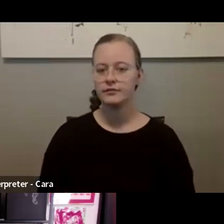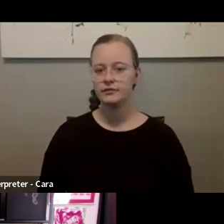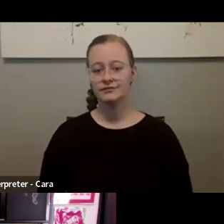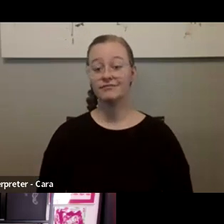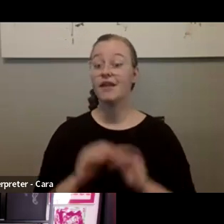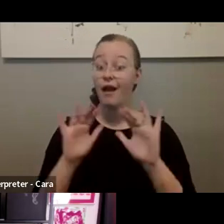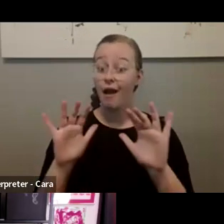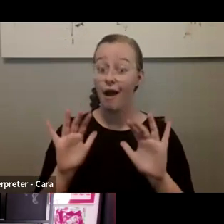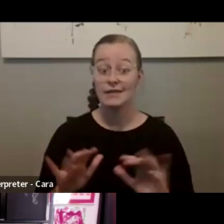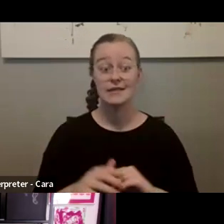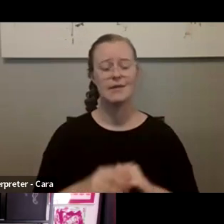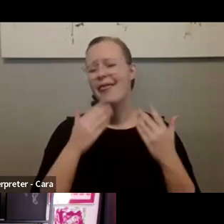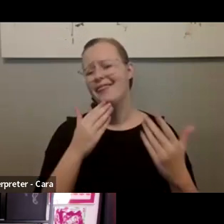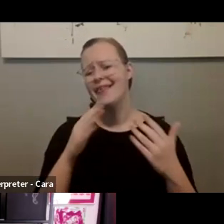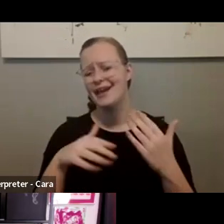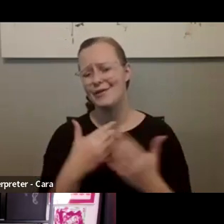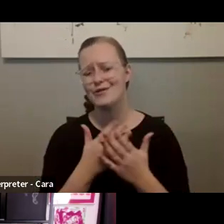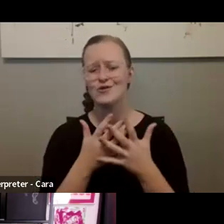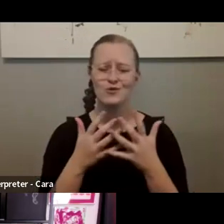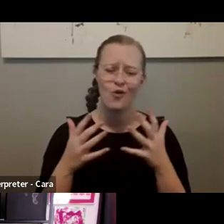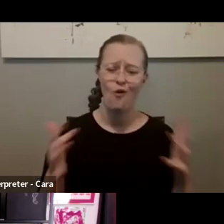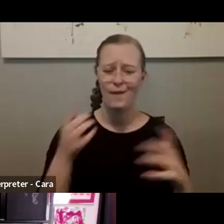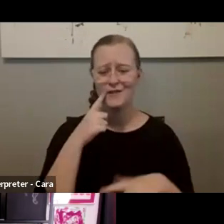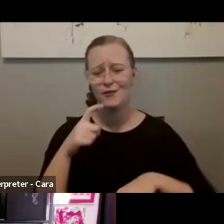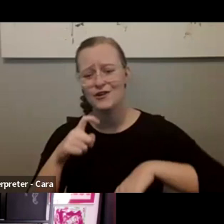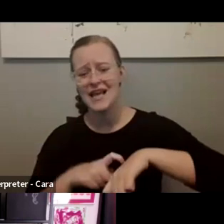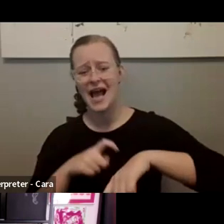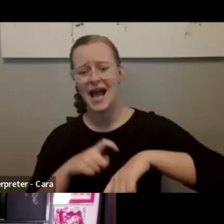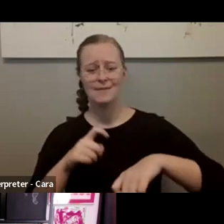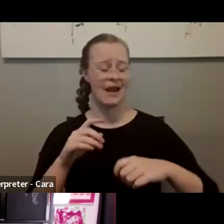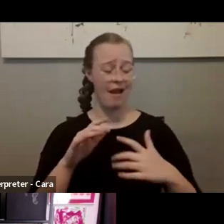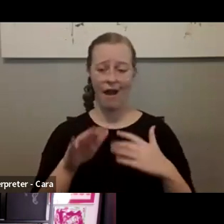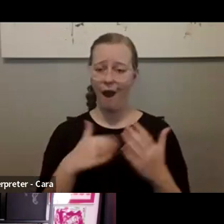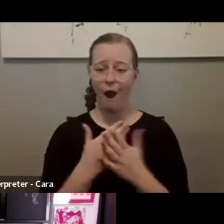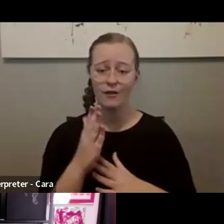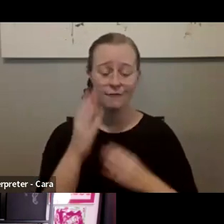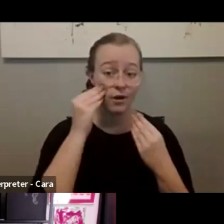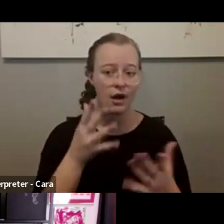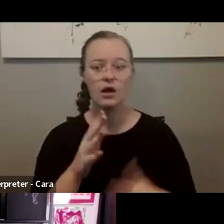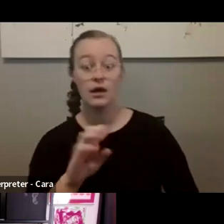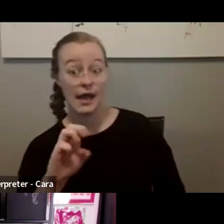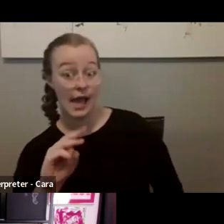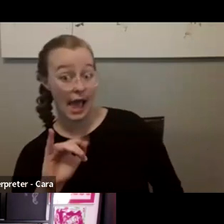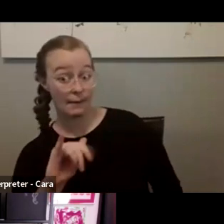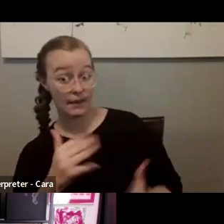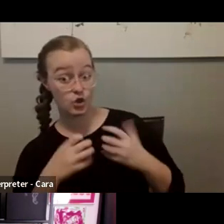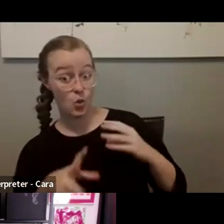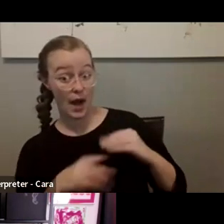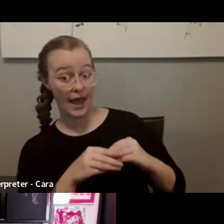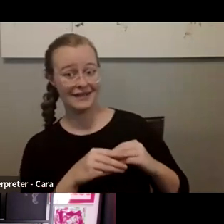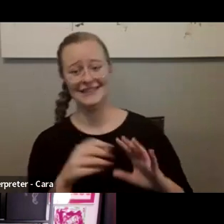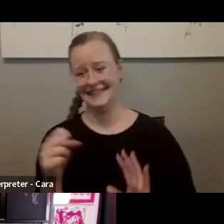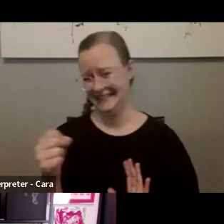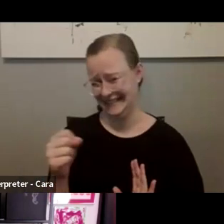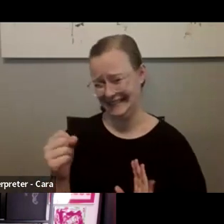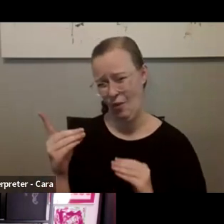Awesome. Well, thank you all so, so much for your time and all of your insights today. Yes, Emily. Yeah. Do you want to add something? I did just want to